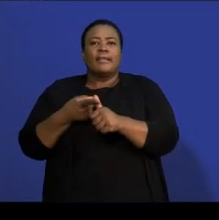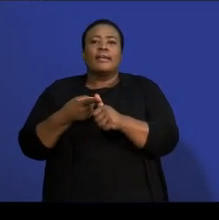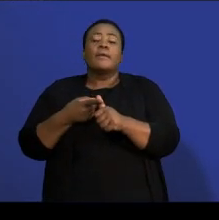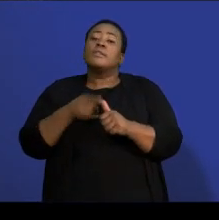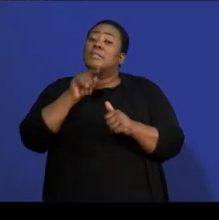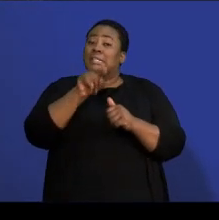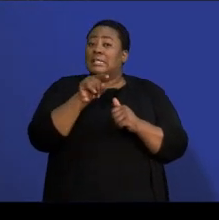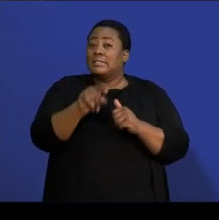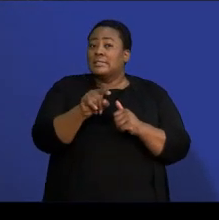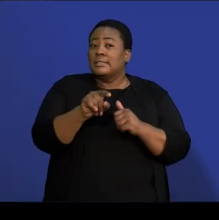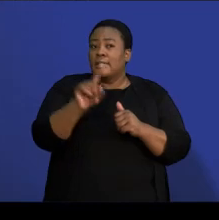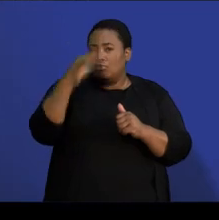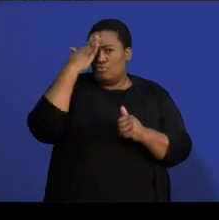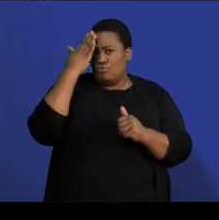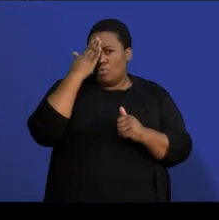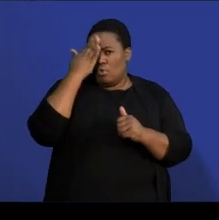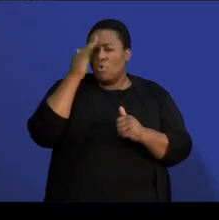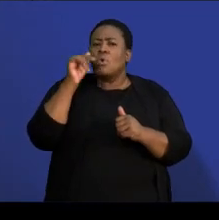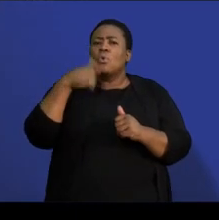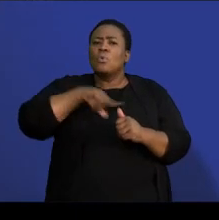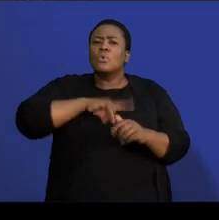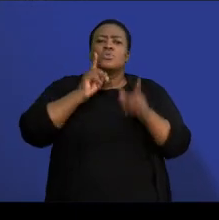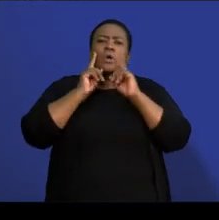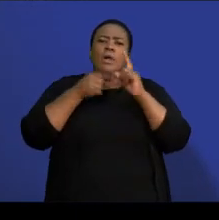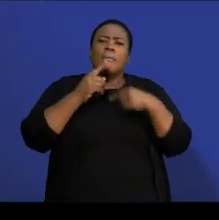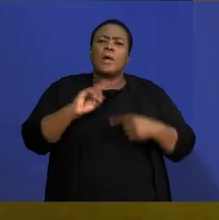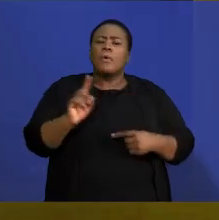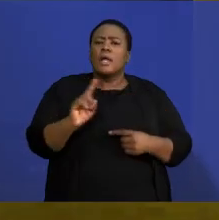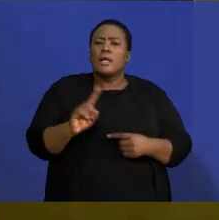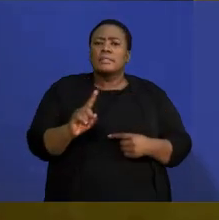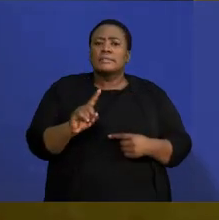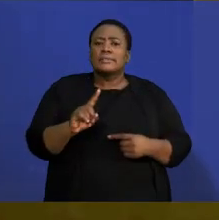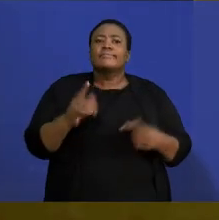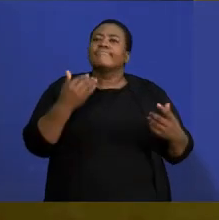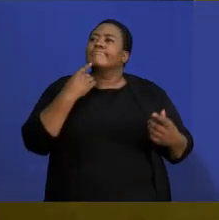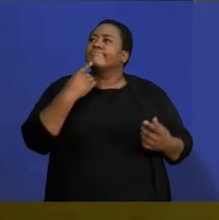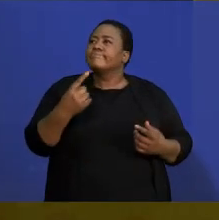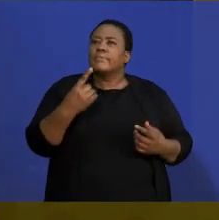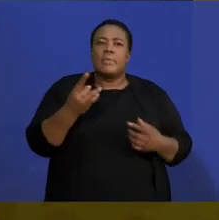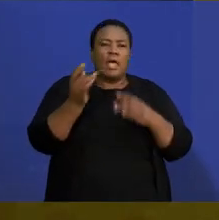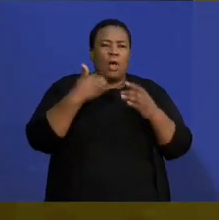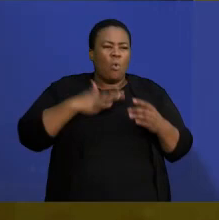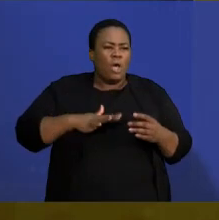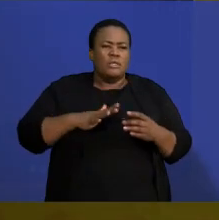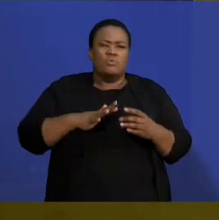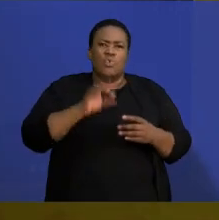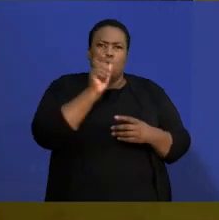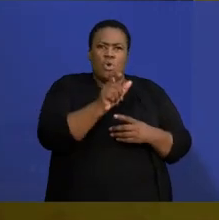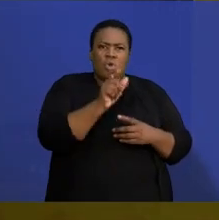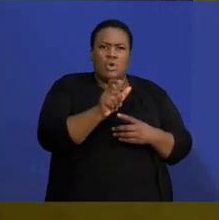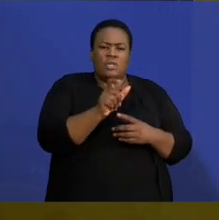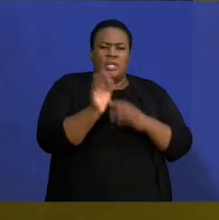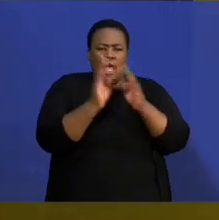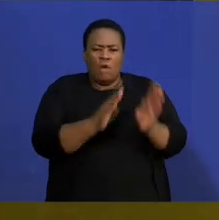counting principles, you know. We're talking about if I want to arrange a certain word in a